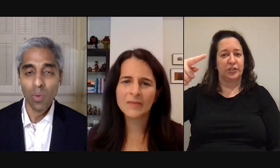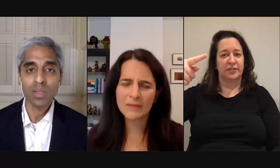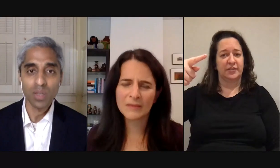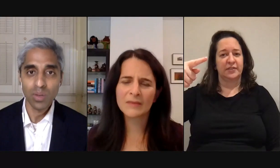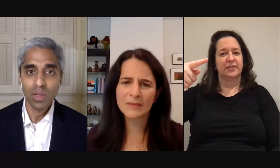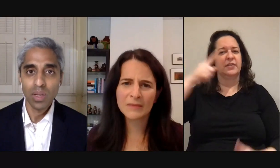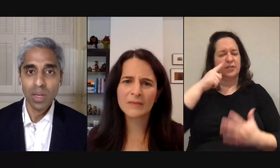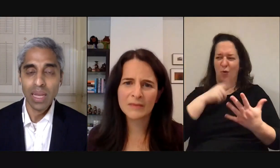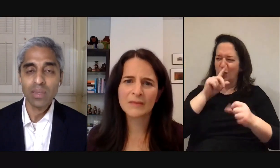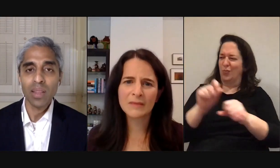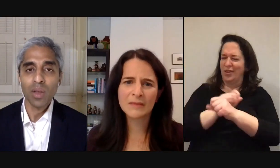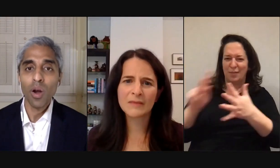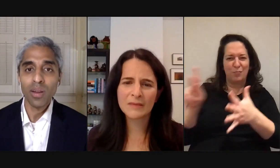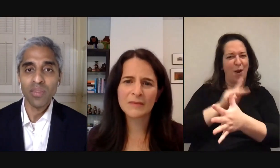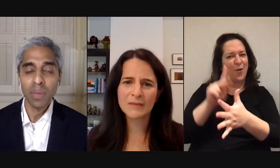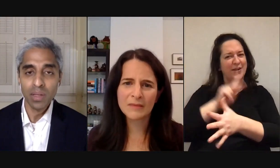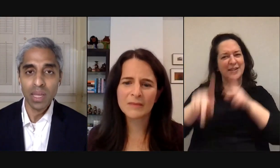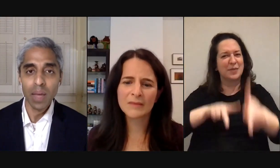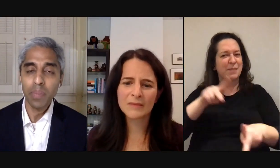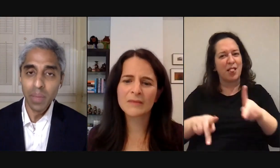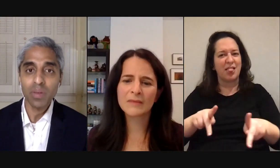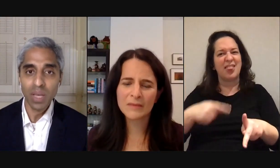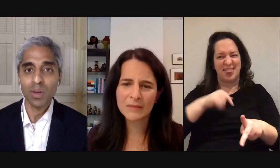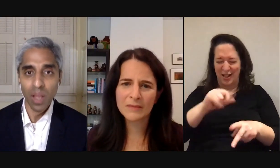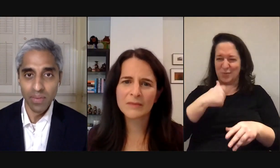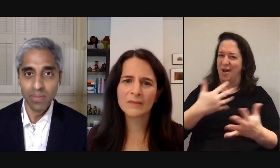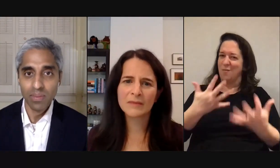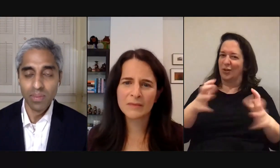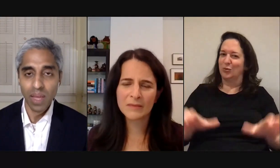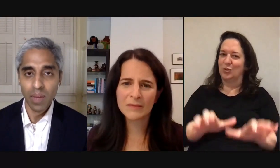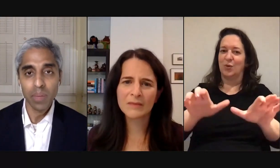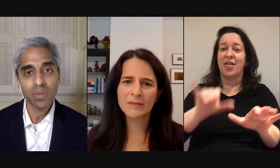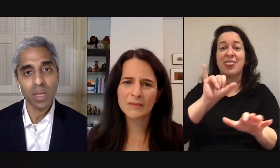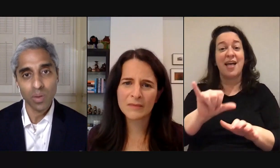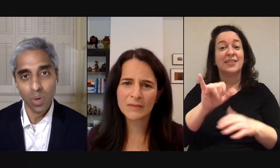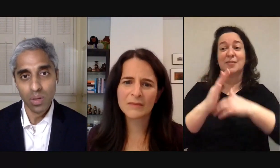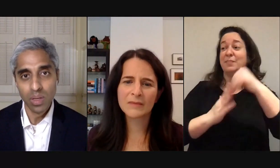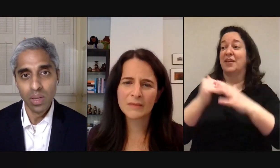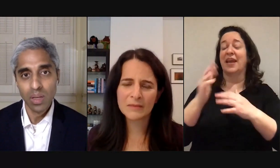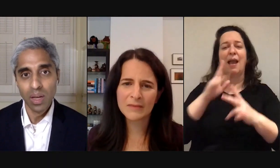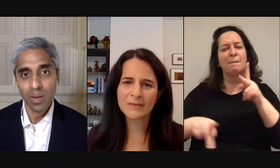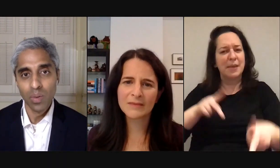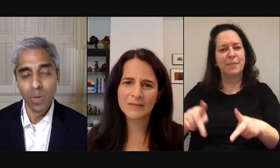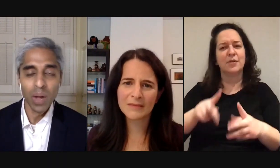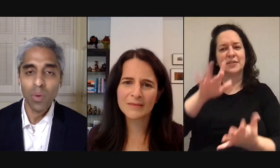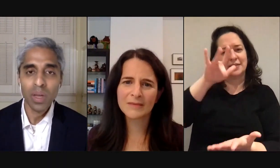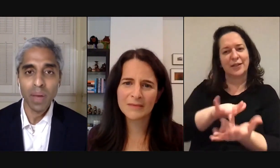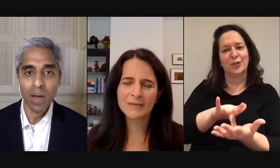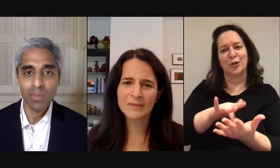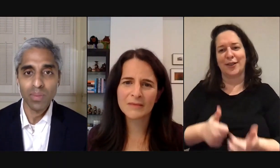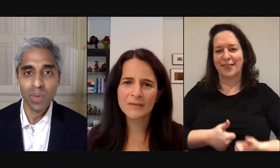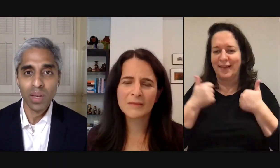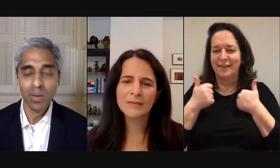it's what i want to do and it's at the heart of building a people-centered life and a people-centered world what i